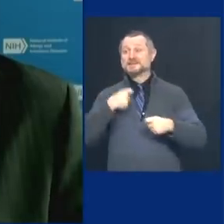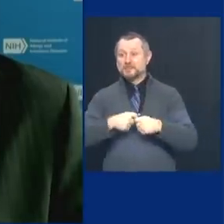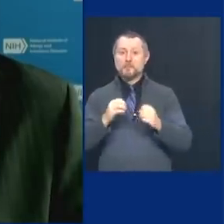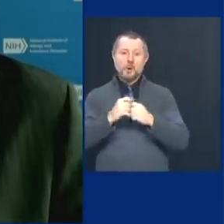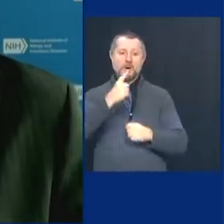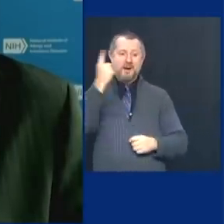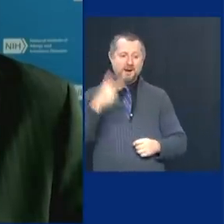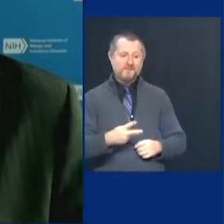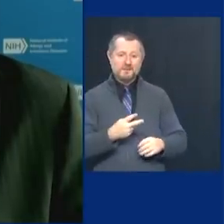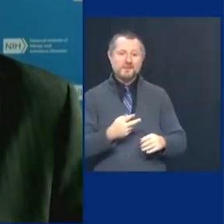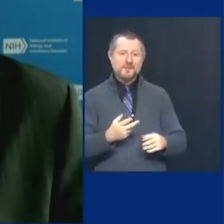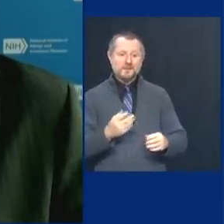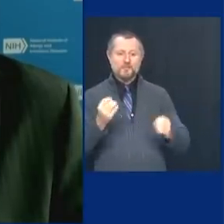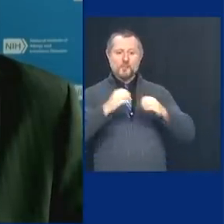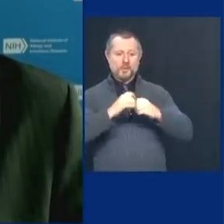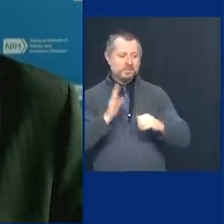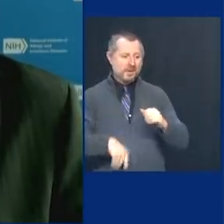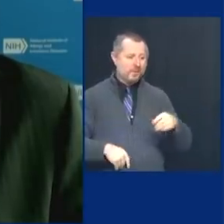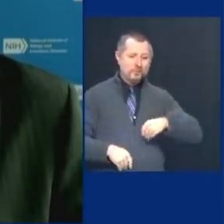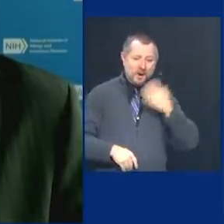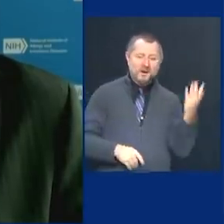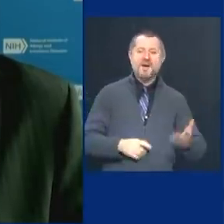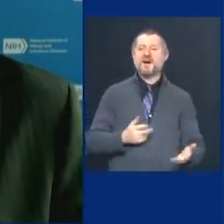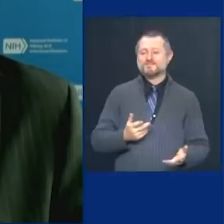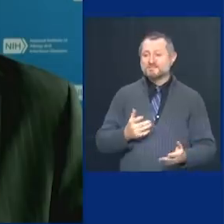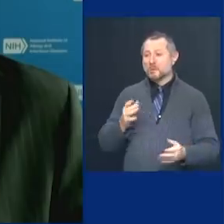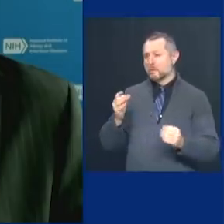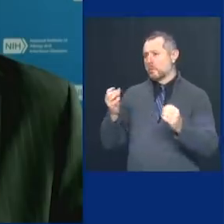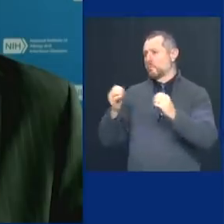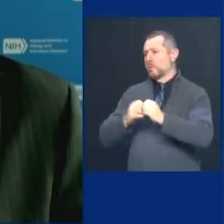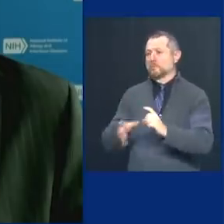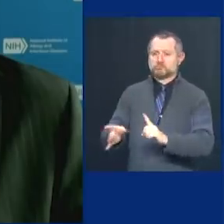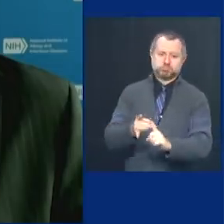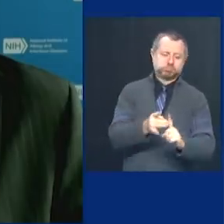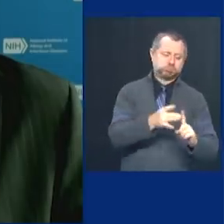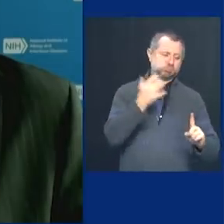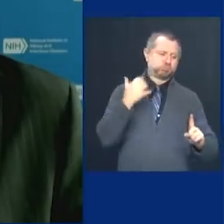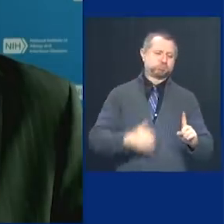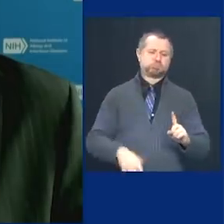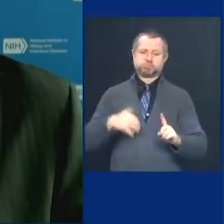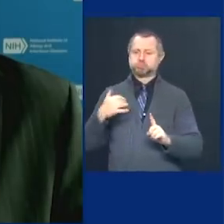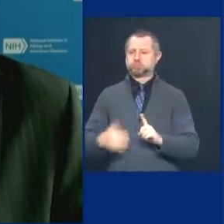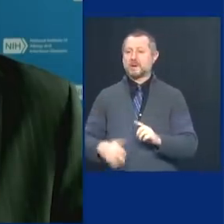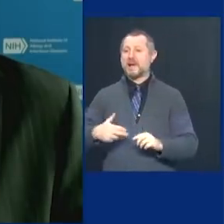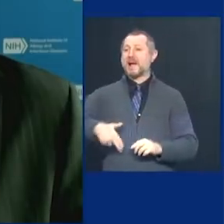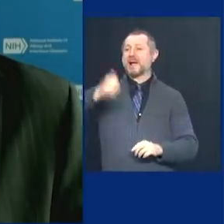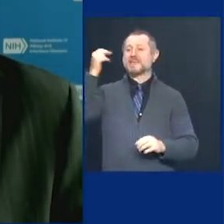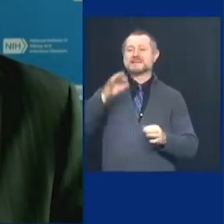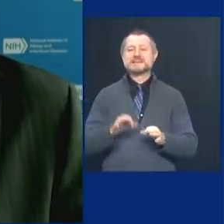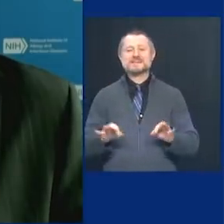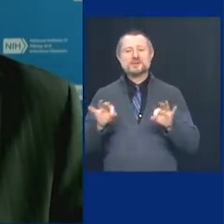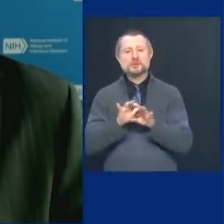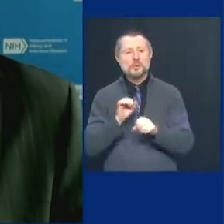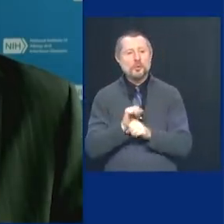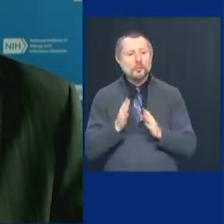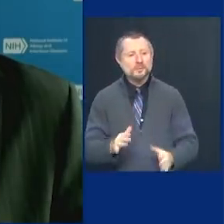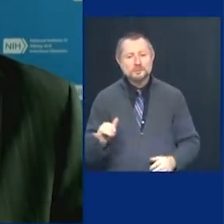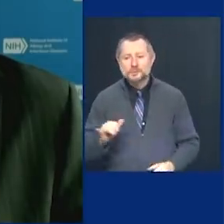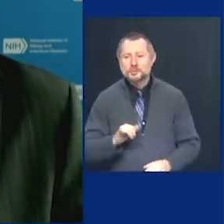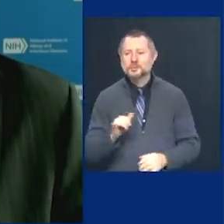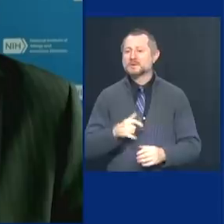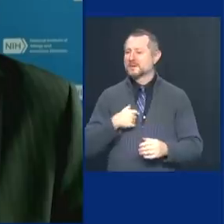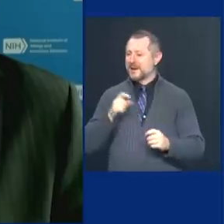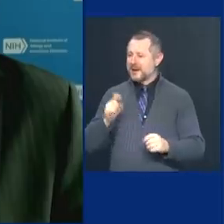infection rate, higher percentage of essential workers. We're going to need a whole effort just to educate